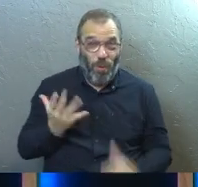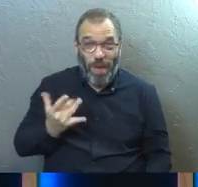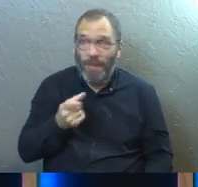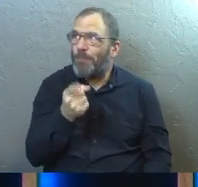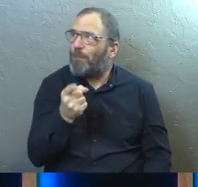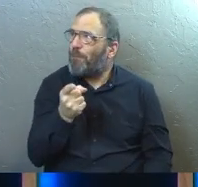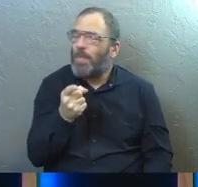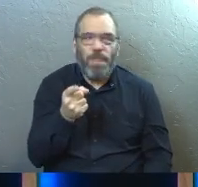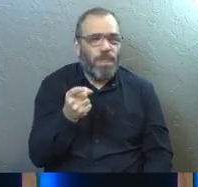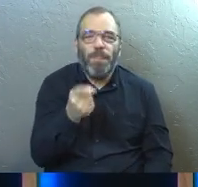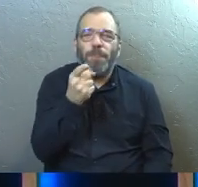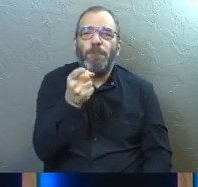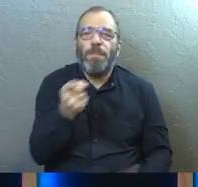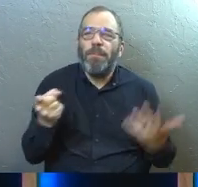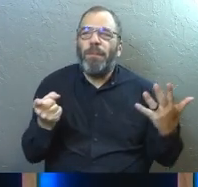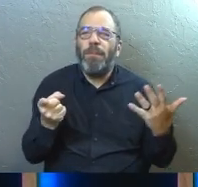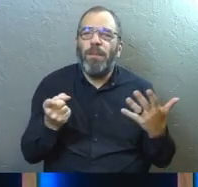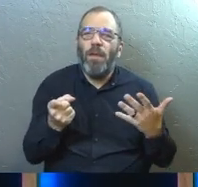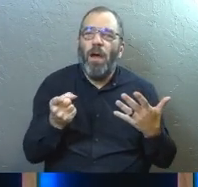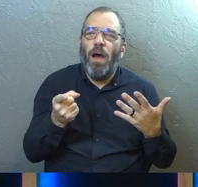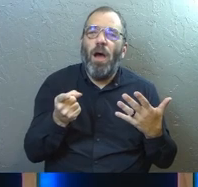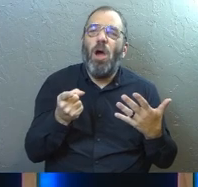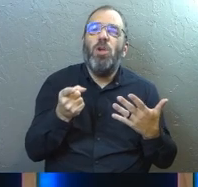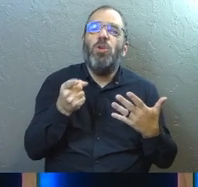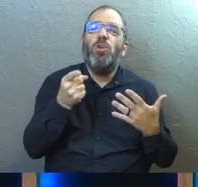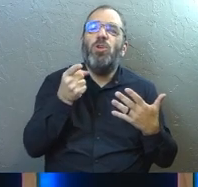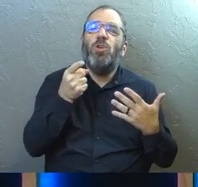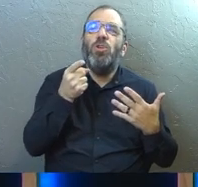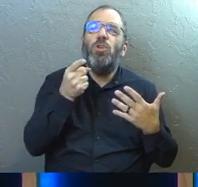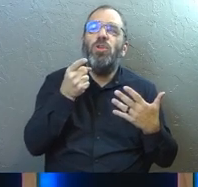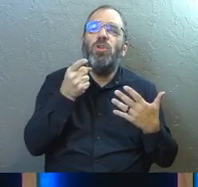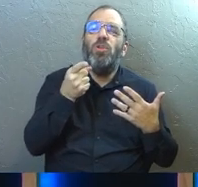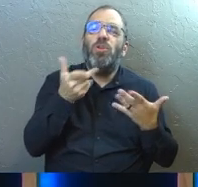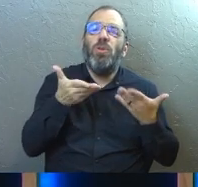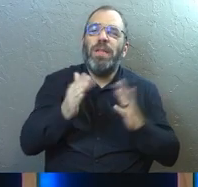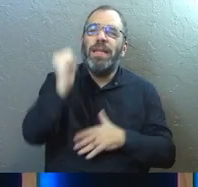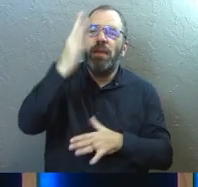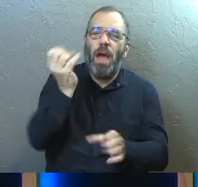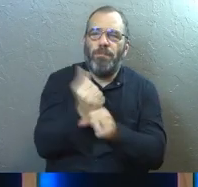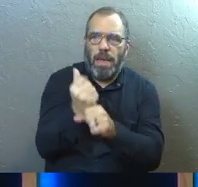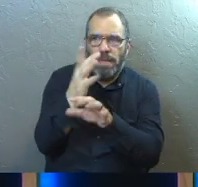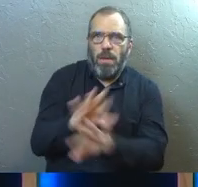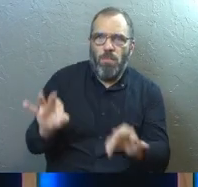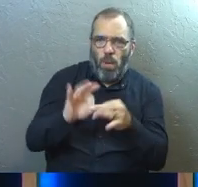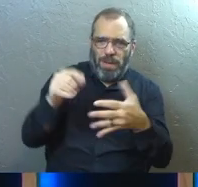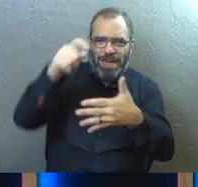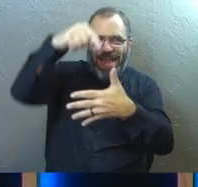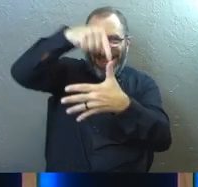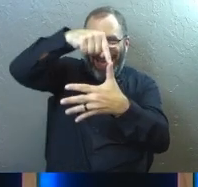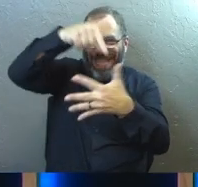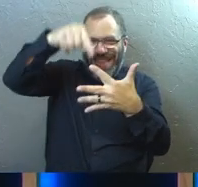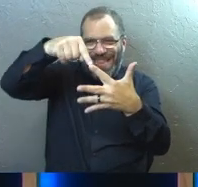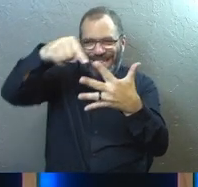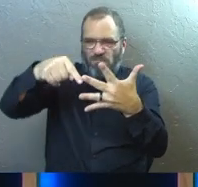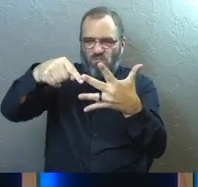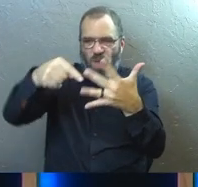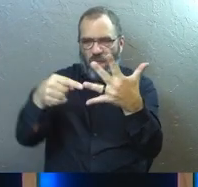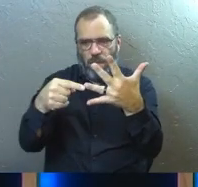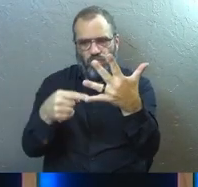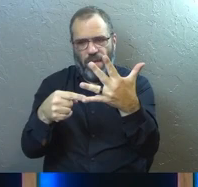you're letting God shape some of the key ones up there for you. That's not Christianity.